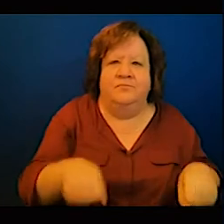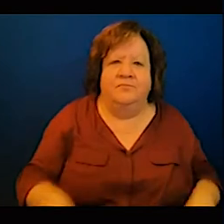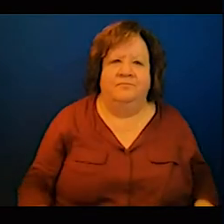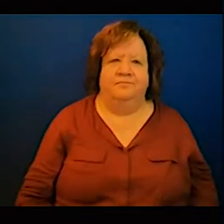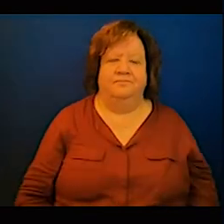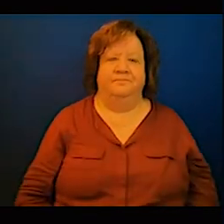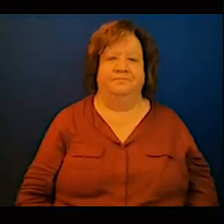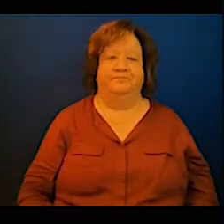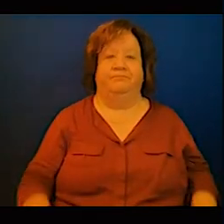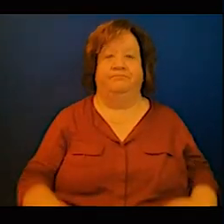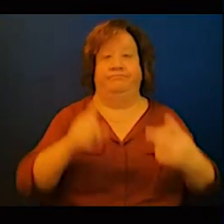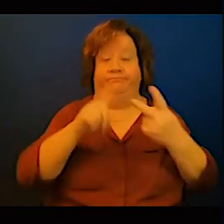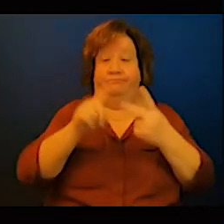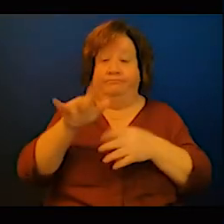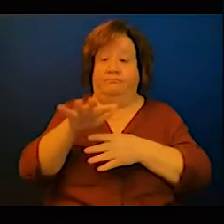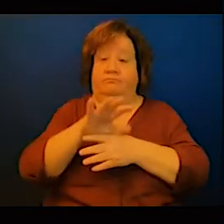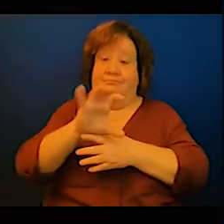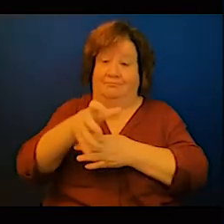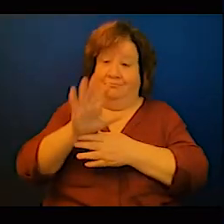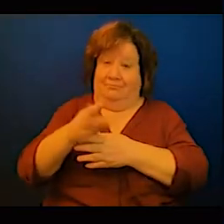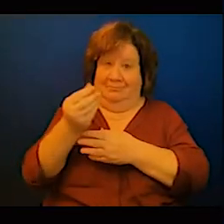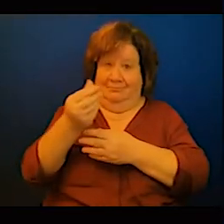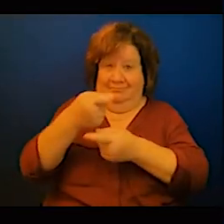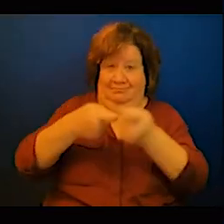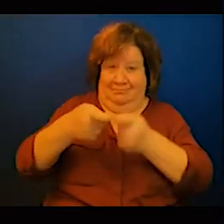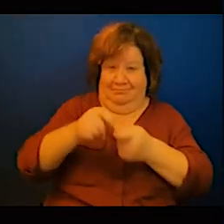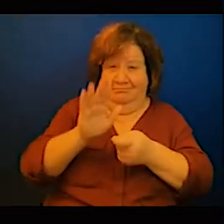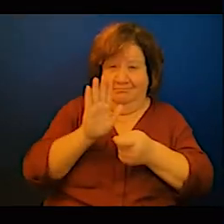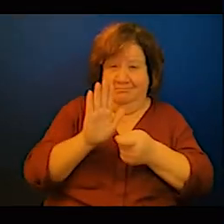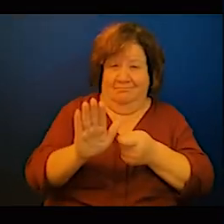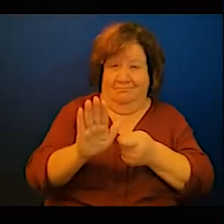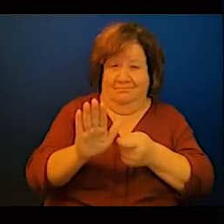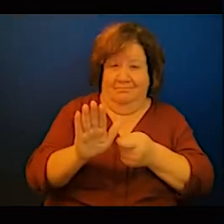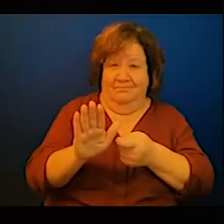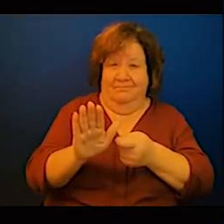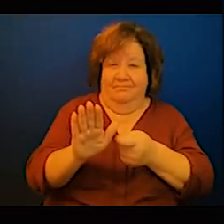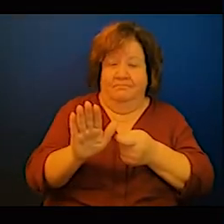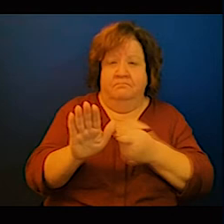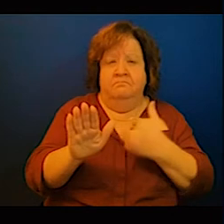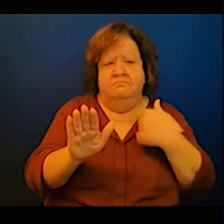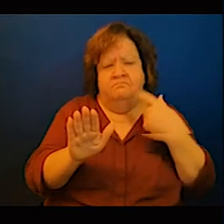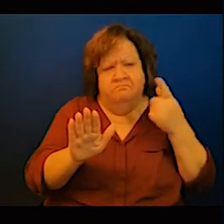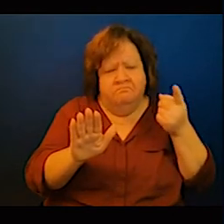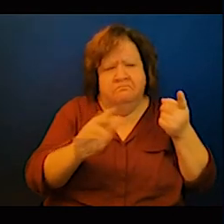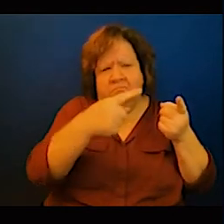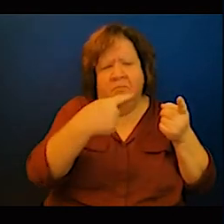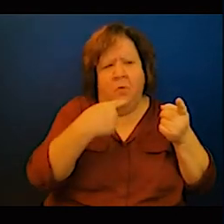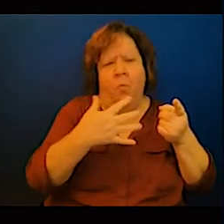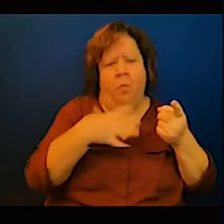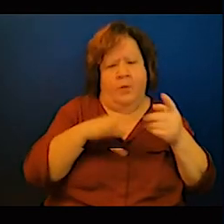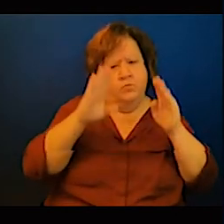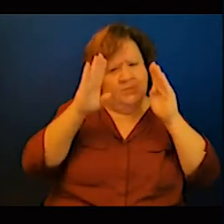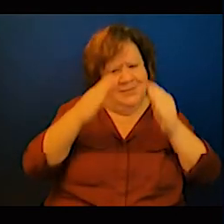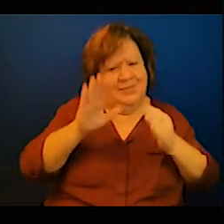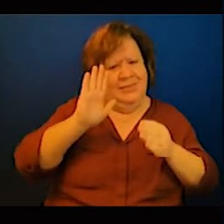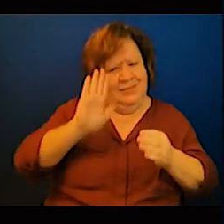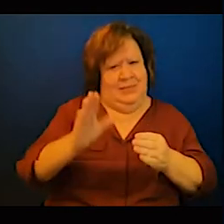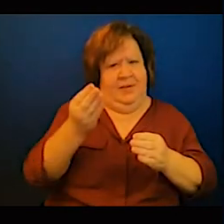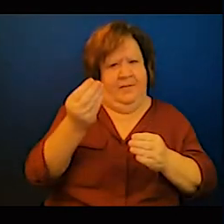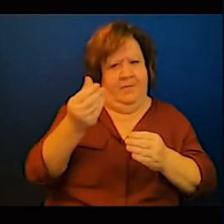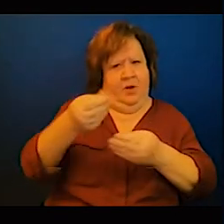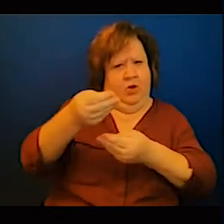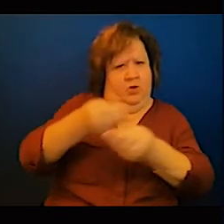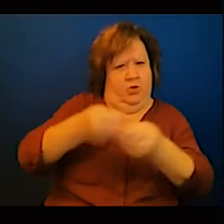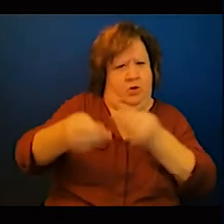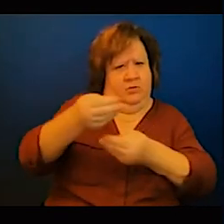account and the international reserve at the World Bank I think this is possible it is difficult it is possible but the limitation